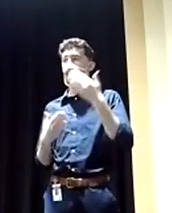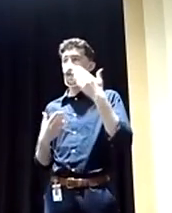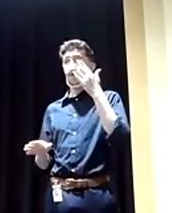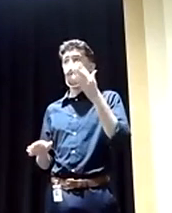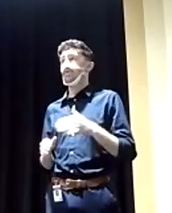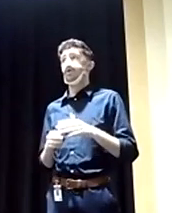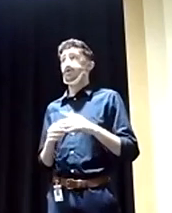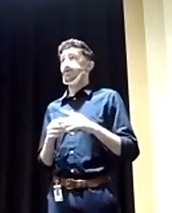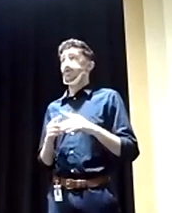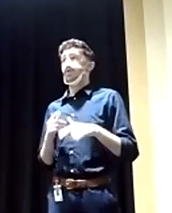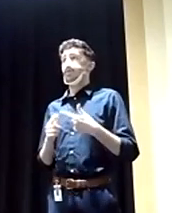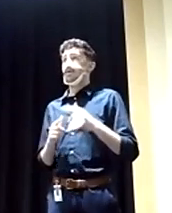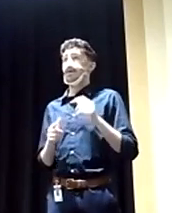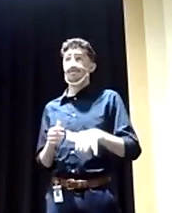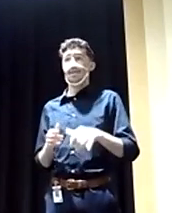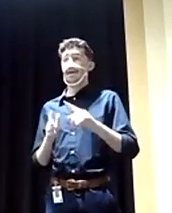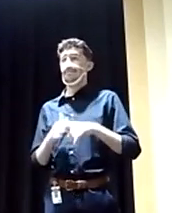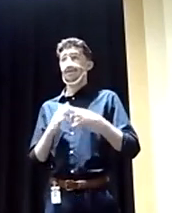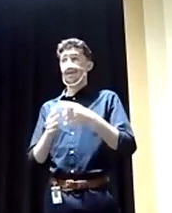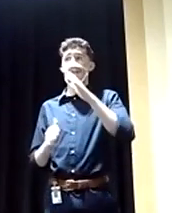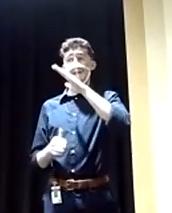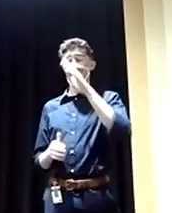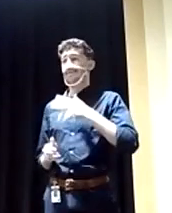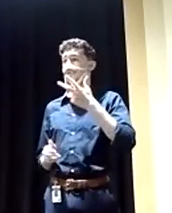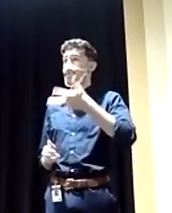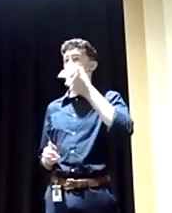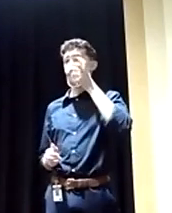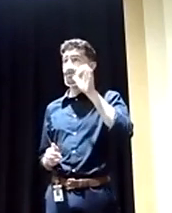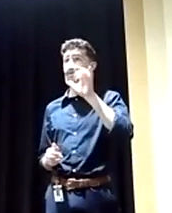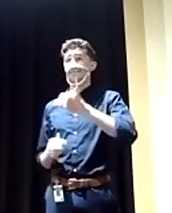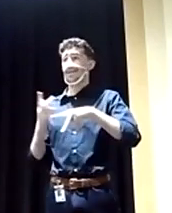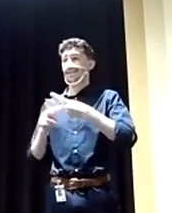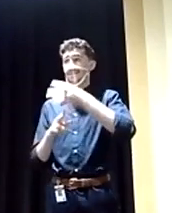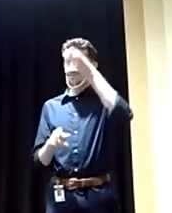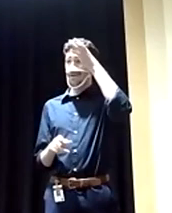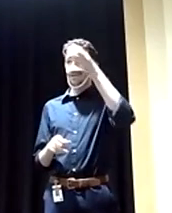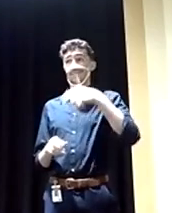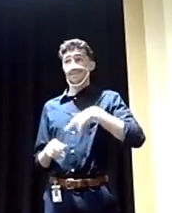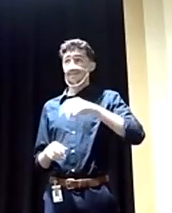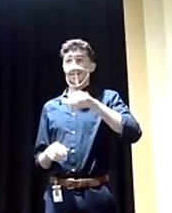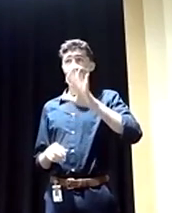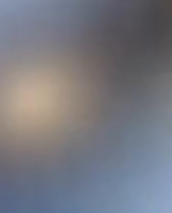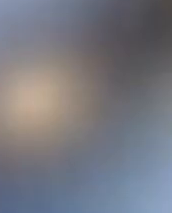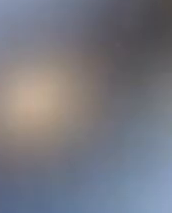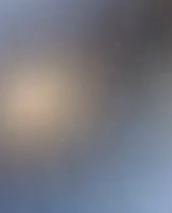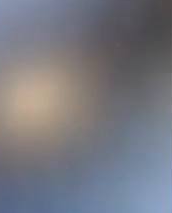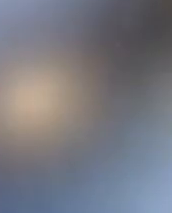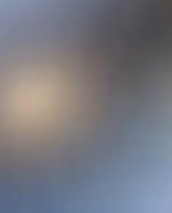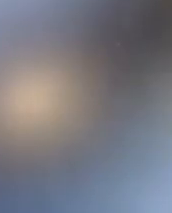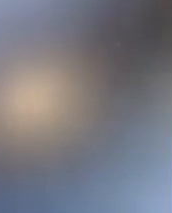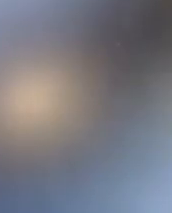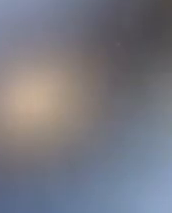I would not, when that started, I've never heard of something that, that to me is actually nonsense to,